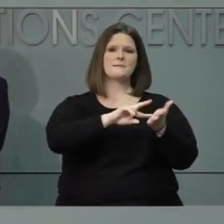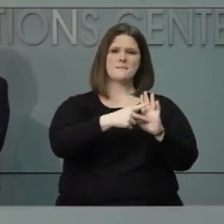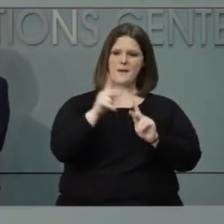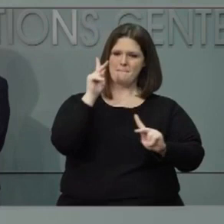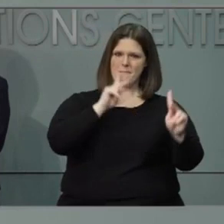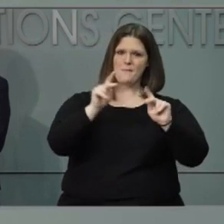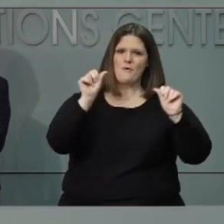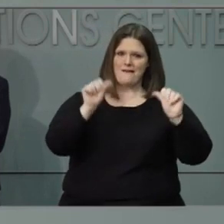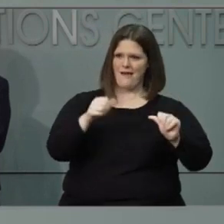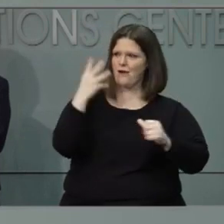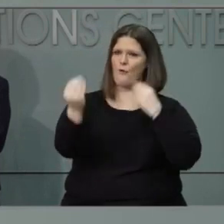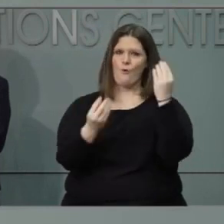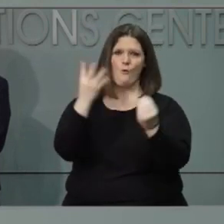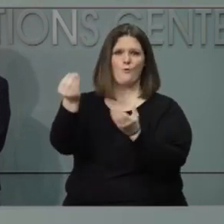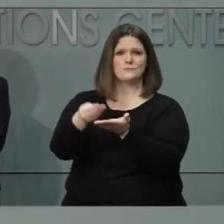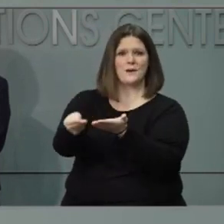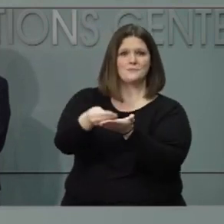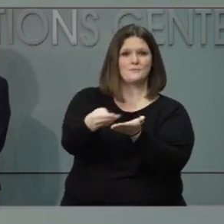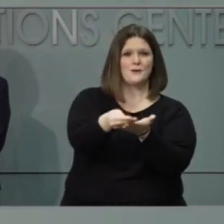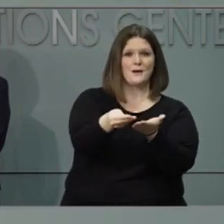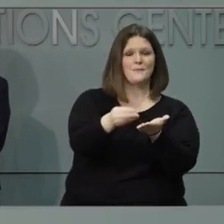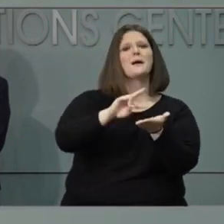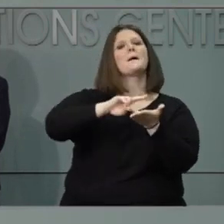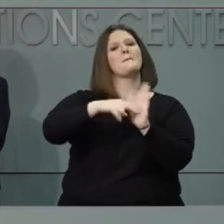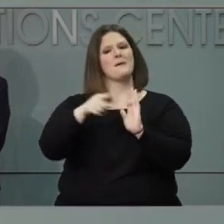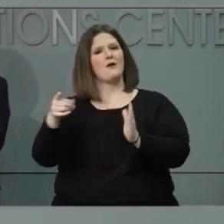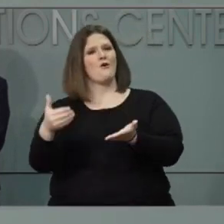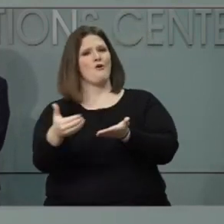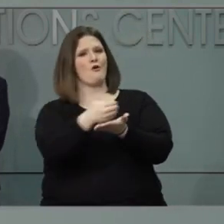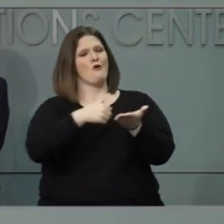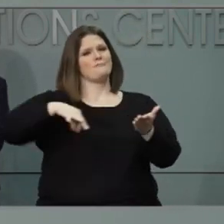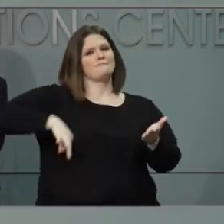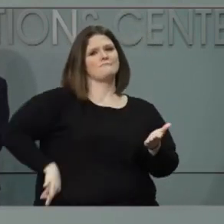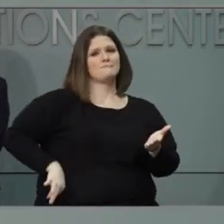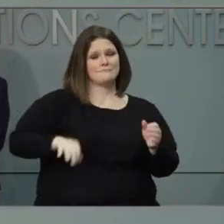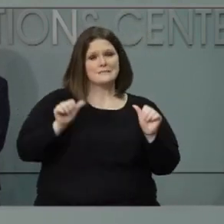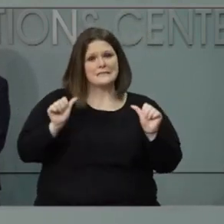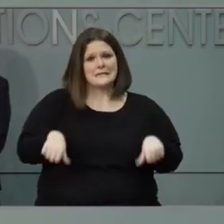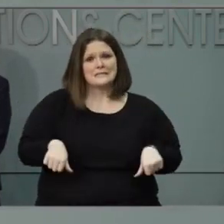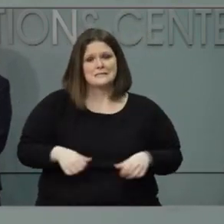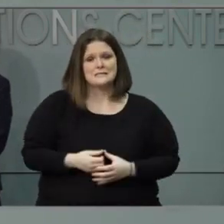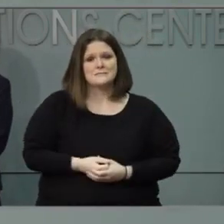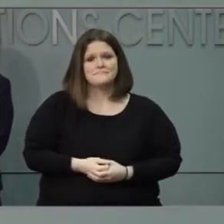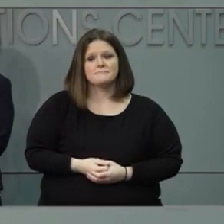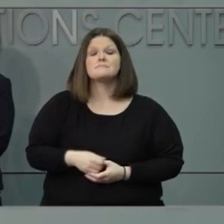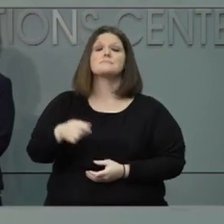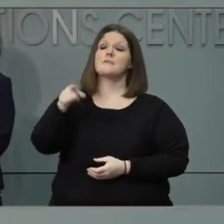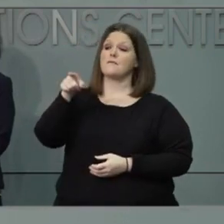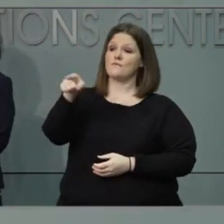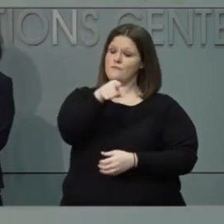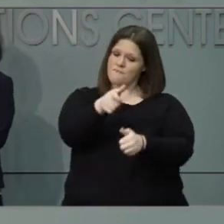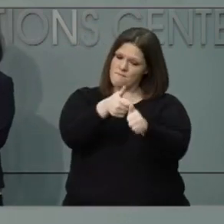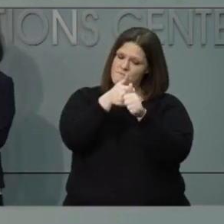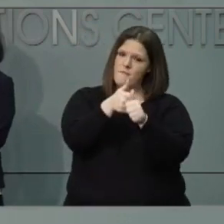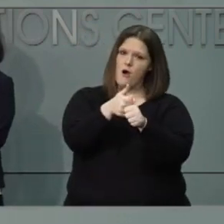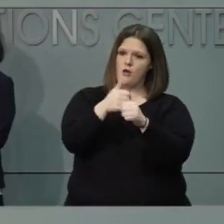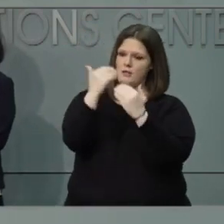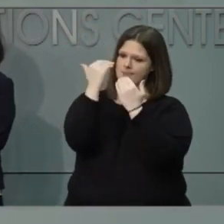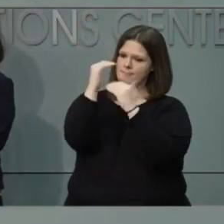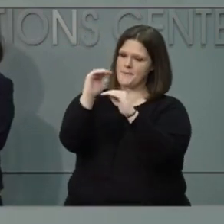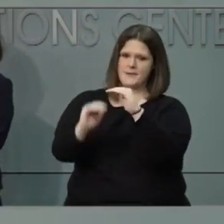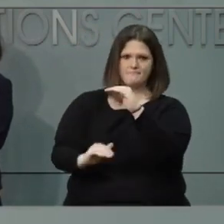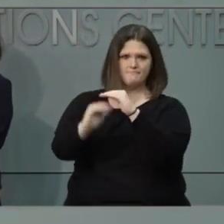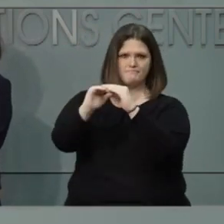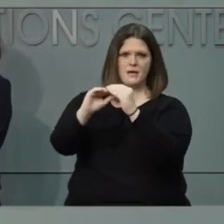go in their pockets. And enforcing occupancy limits and mass mandates can